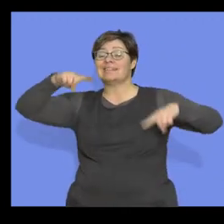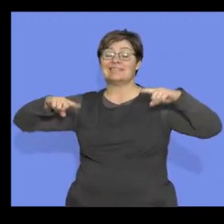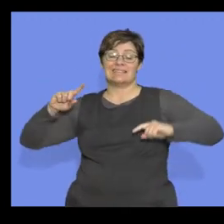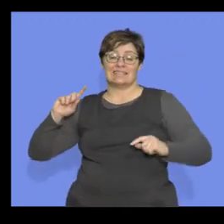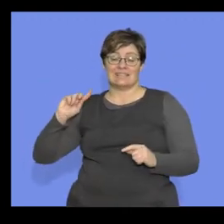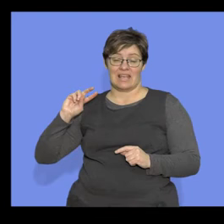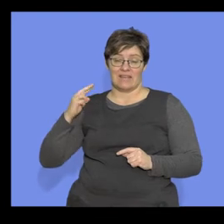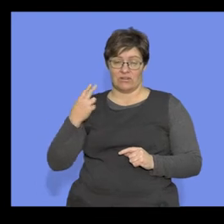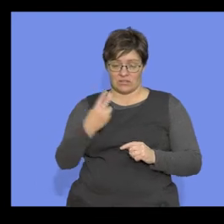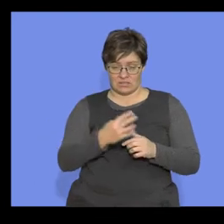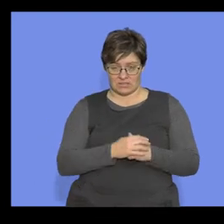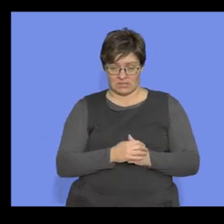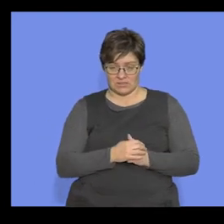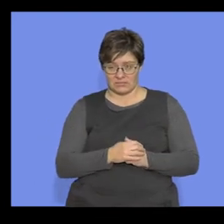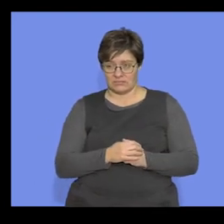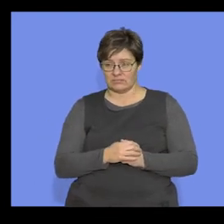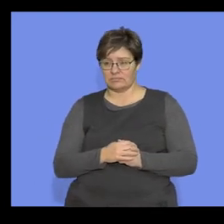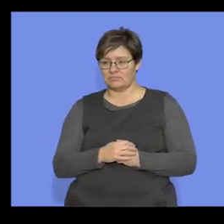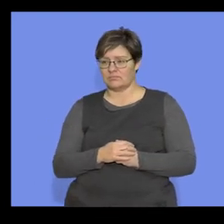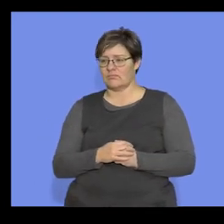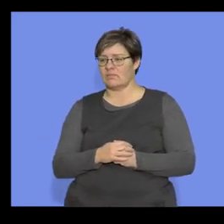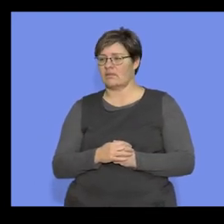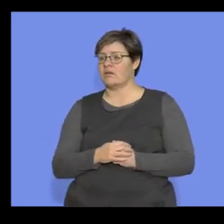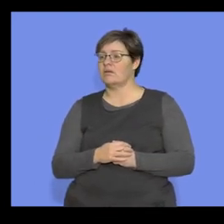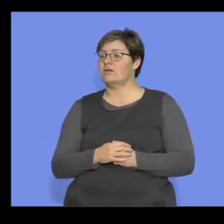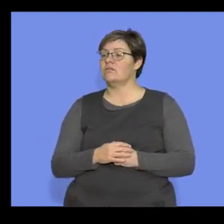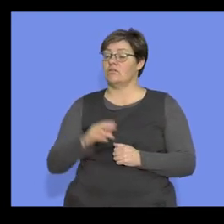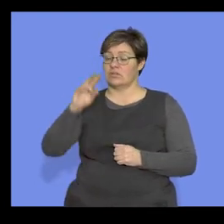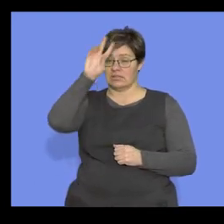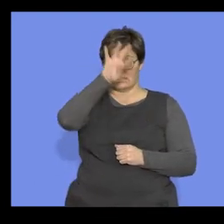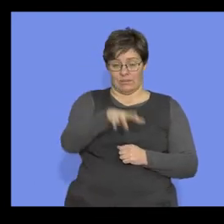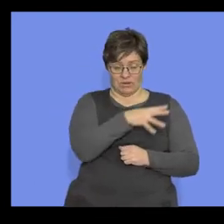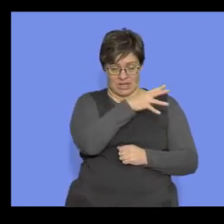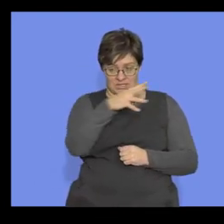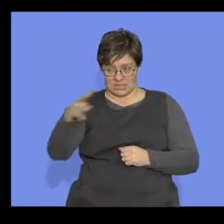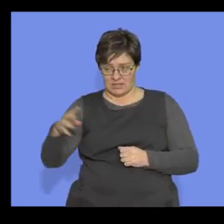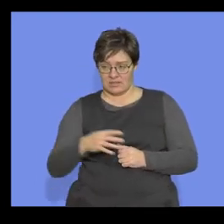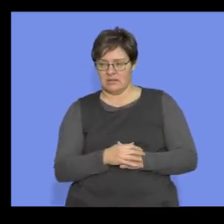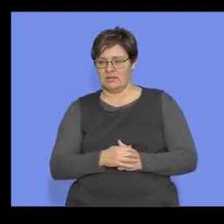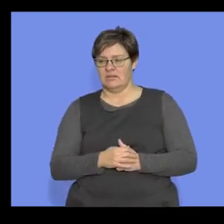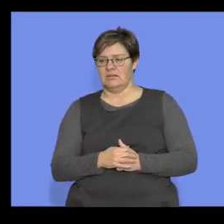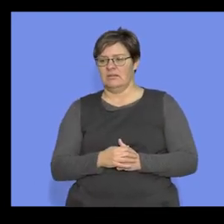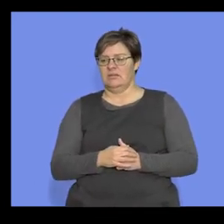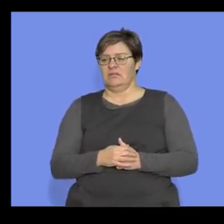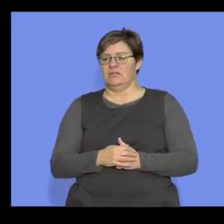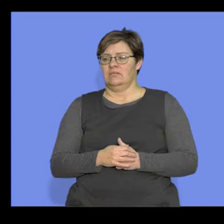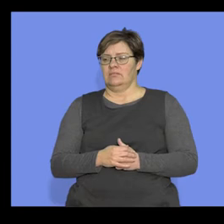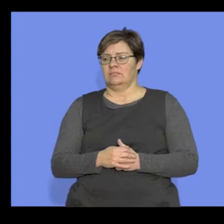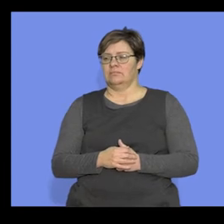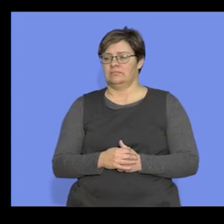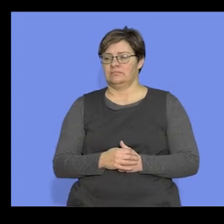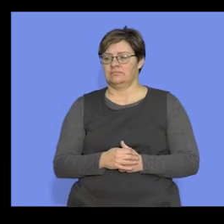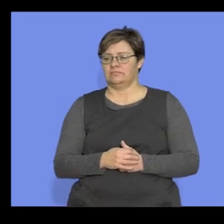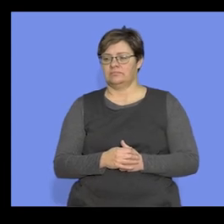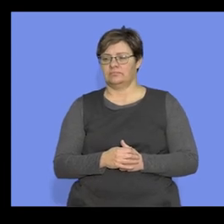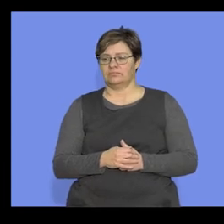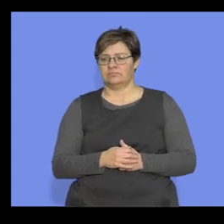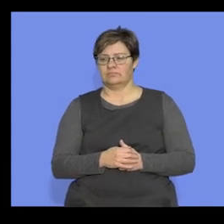in evolution. This could be quite a tricky one. Okay, so the first thing is tabulate. So what am I going to do?